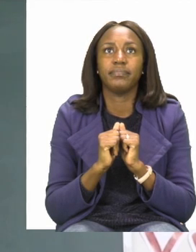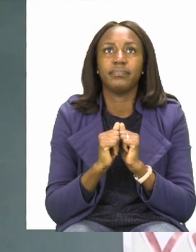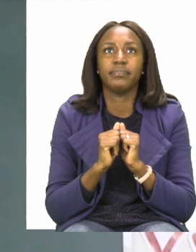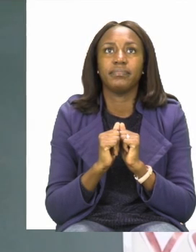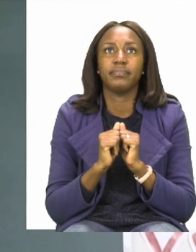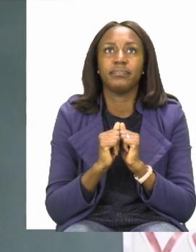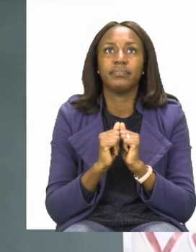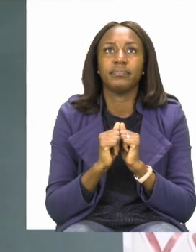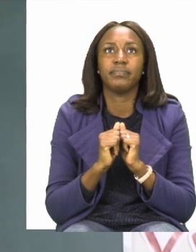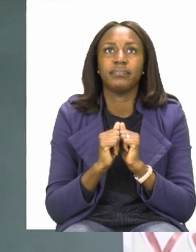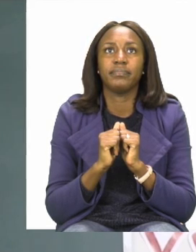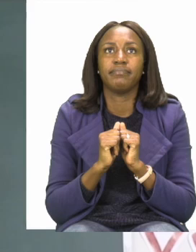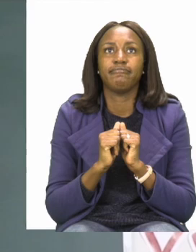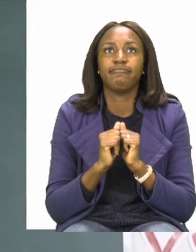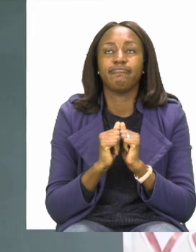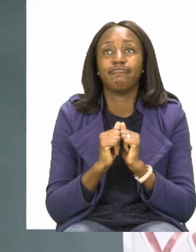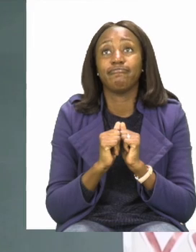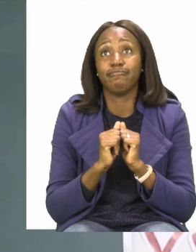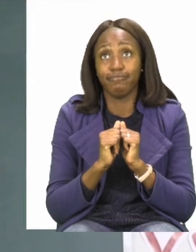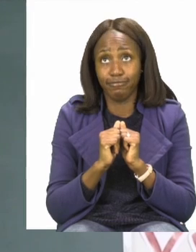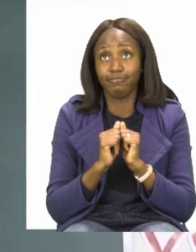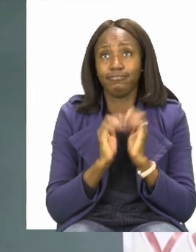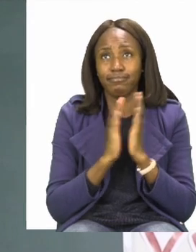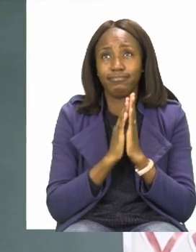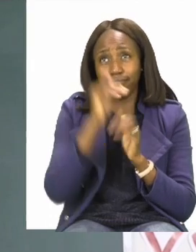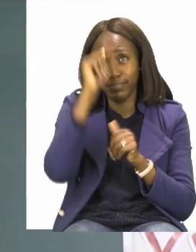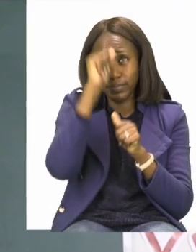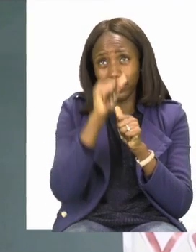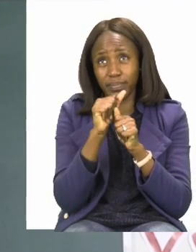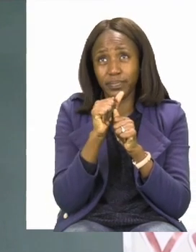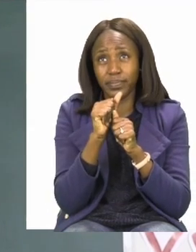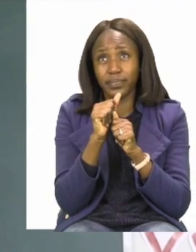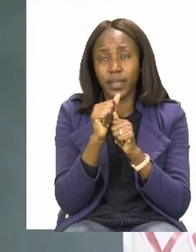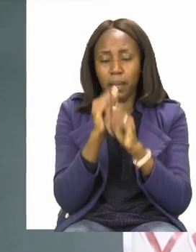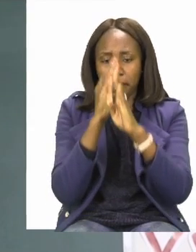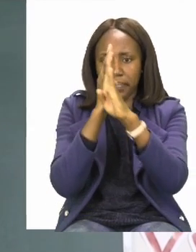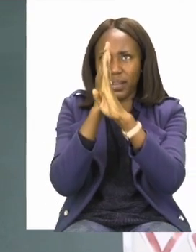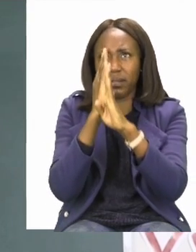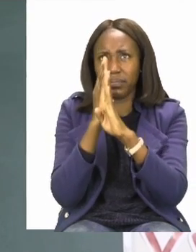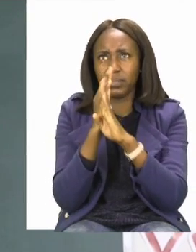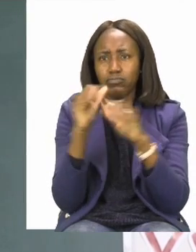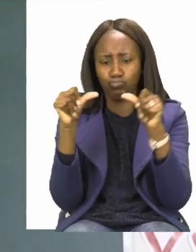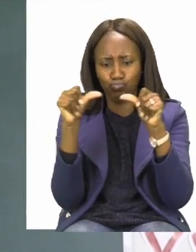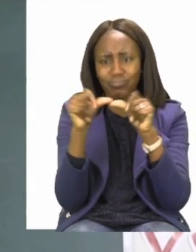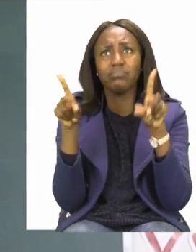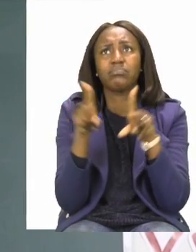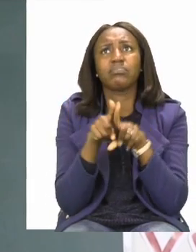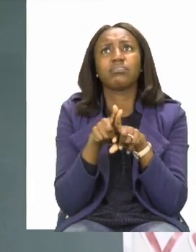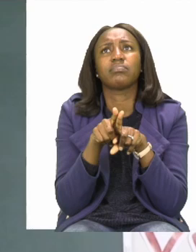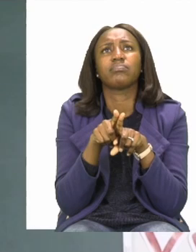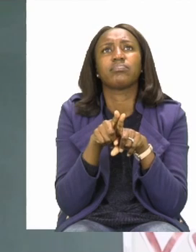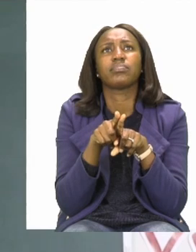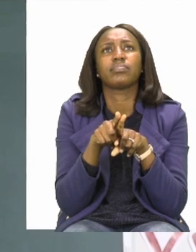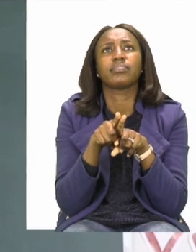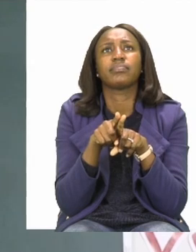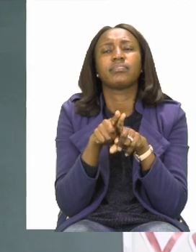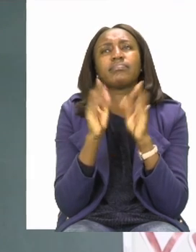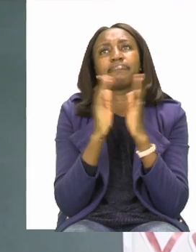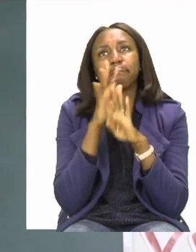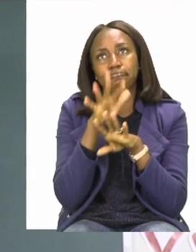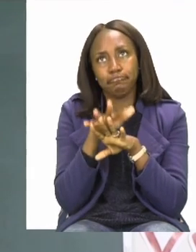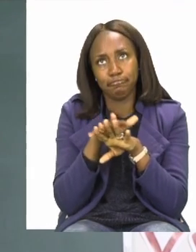Now, remember, all the letters must be the correct shape. So, you can take your time